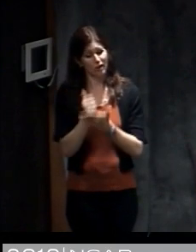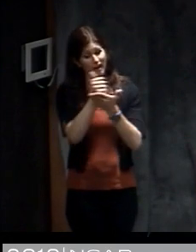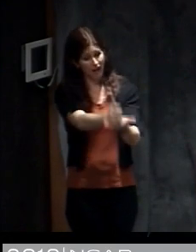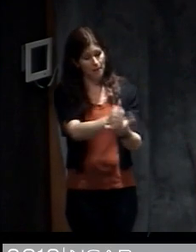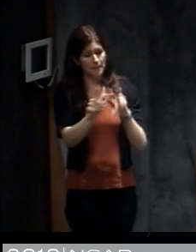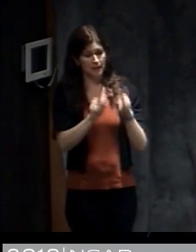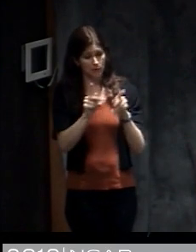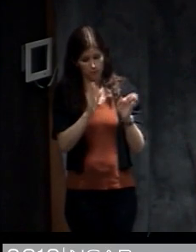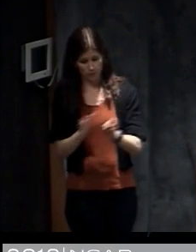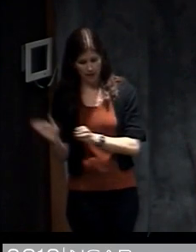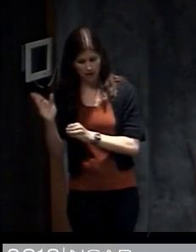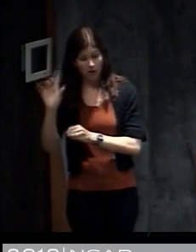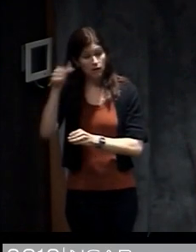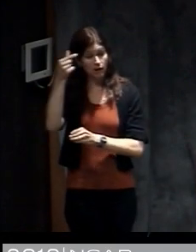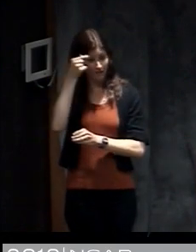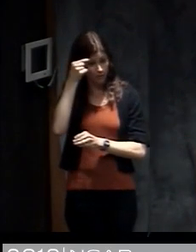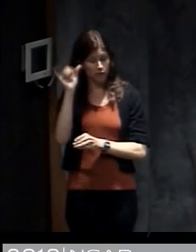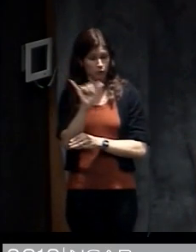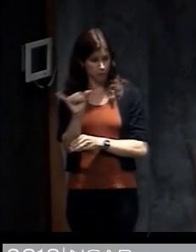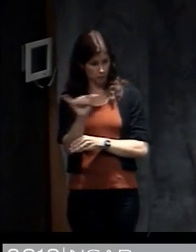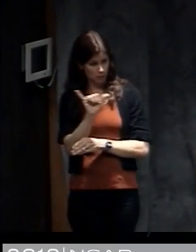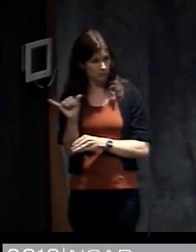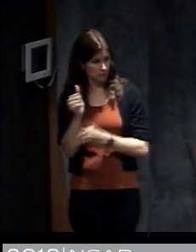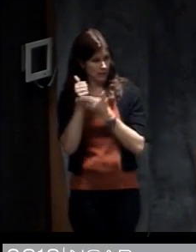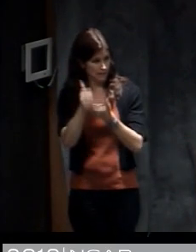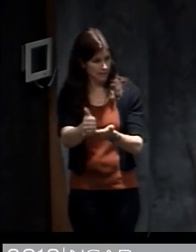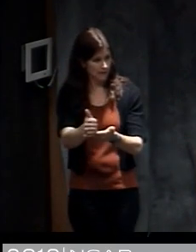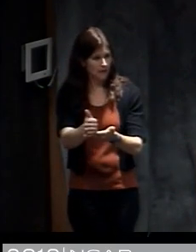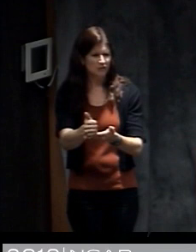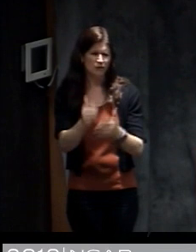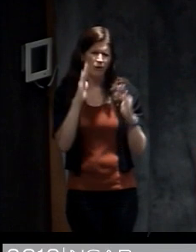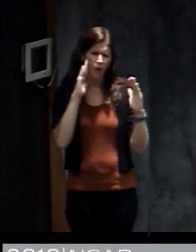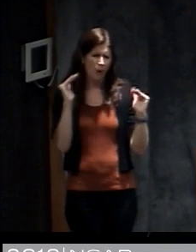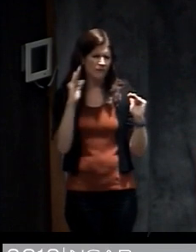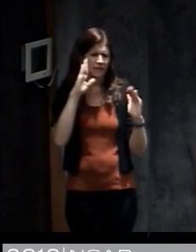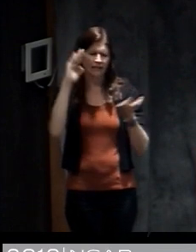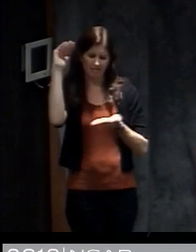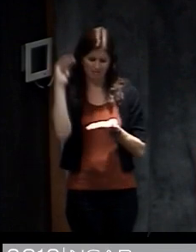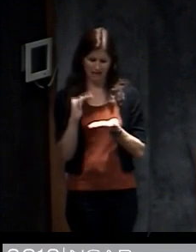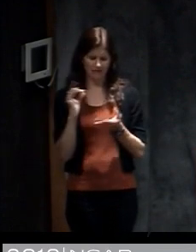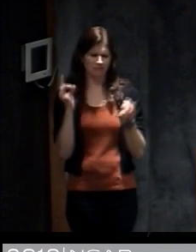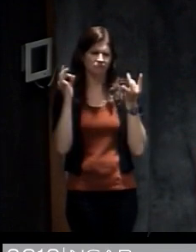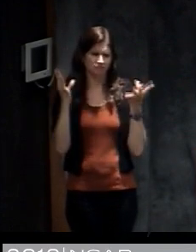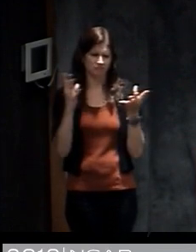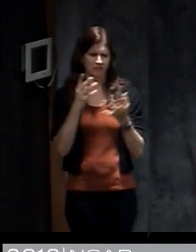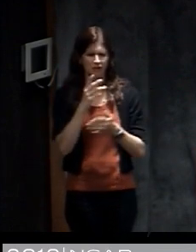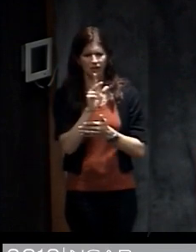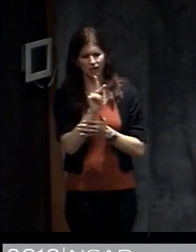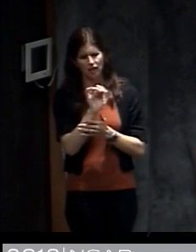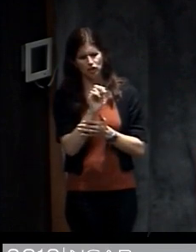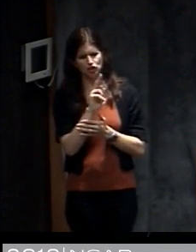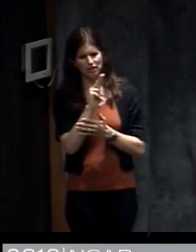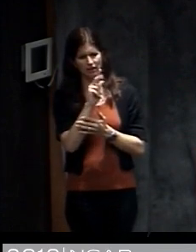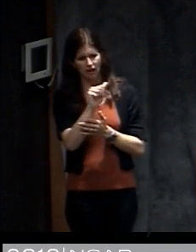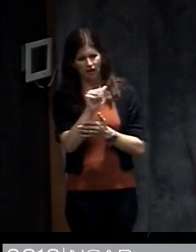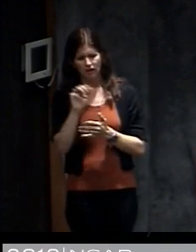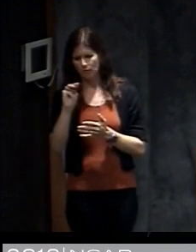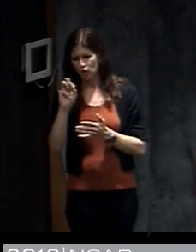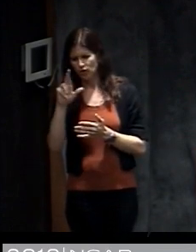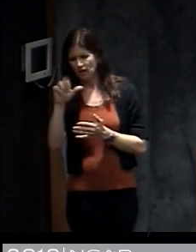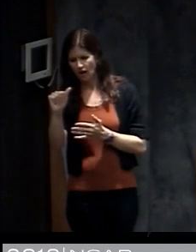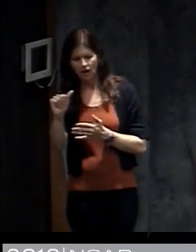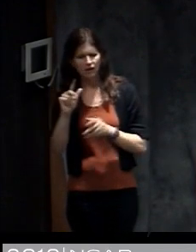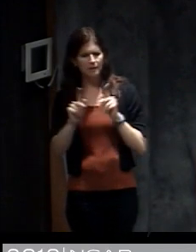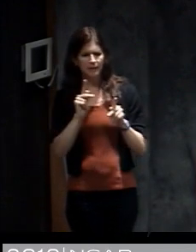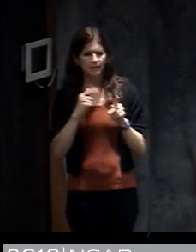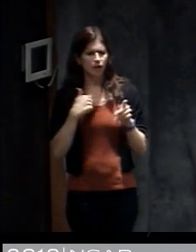also help governments and communities prepare. So hopefully we have less of these catastrophic events like the Katrina's and the Maria's where people are left without